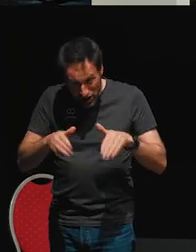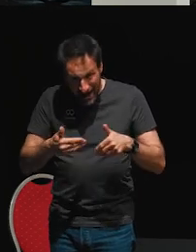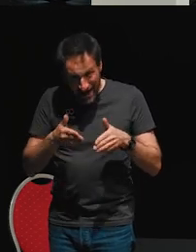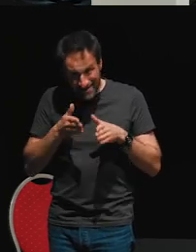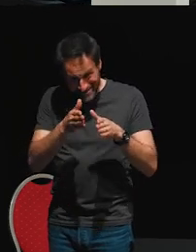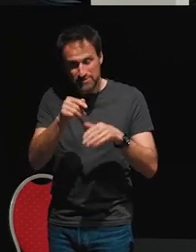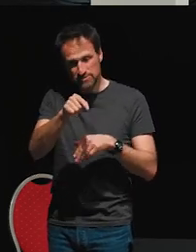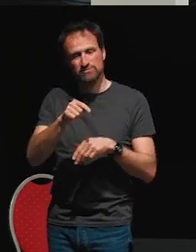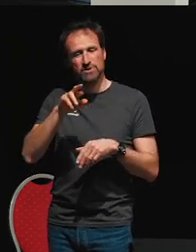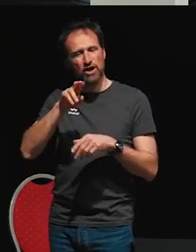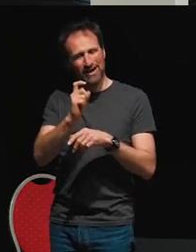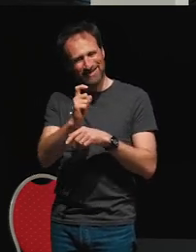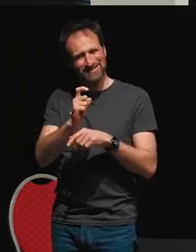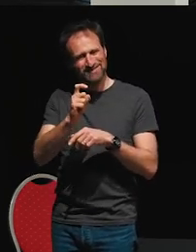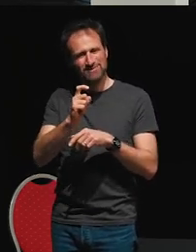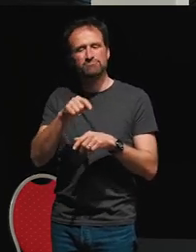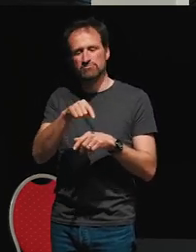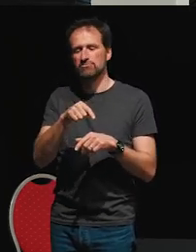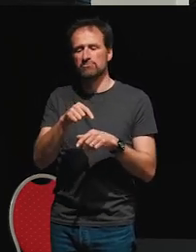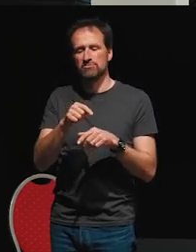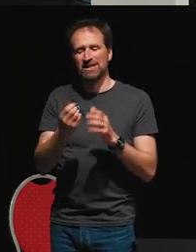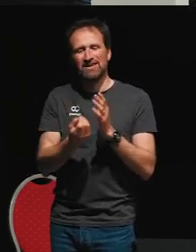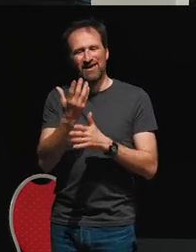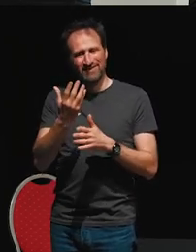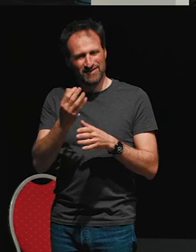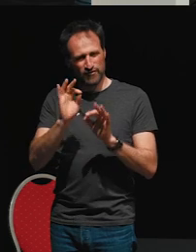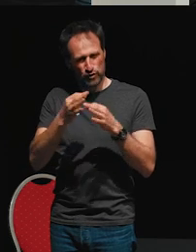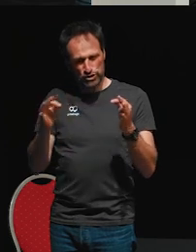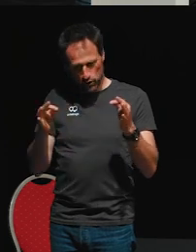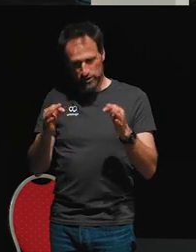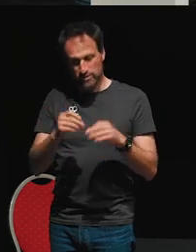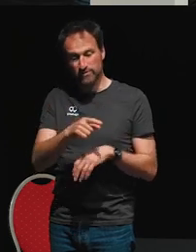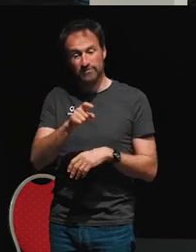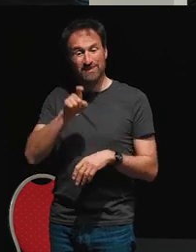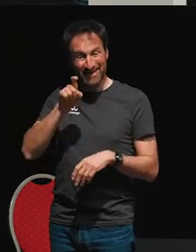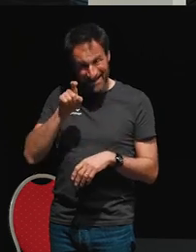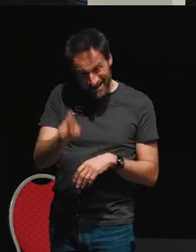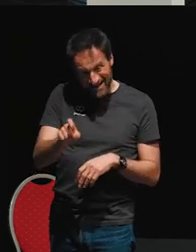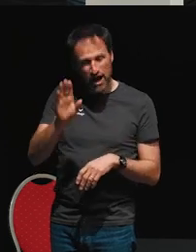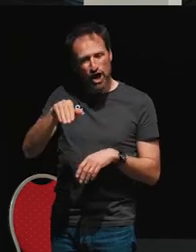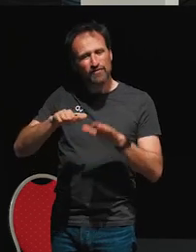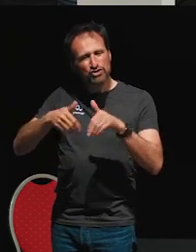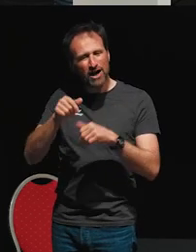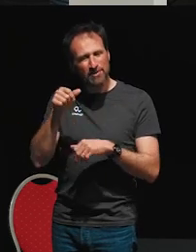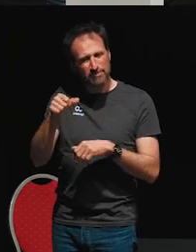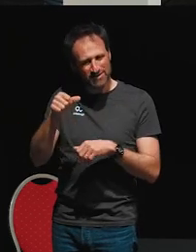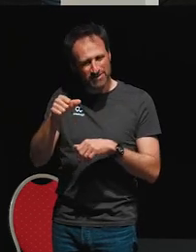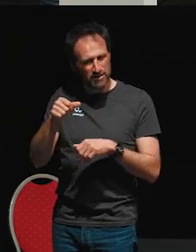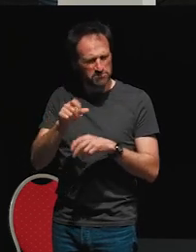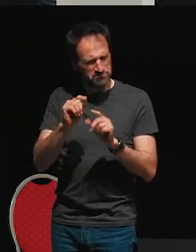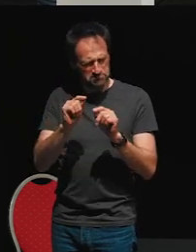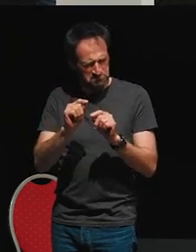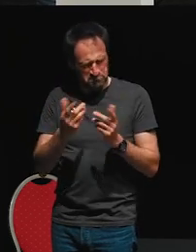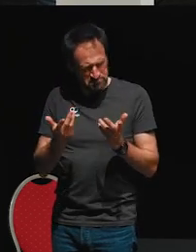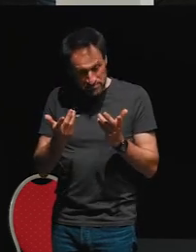function, and it's created from the click on the start button. Now, what does that mean? Let's just have a